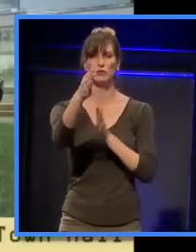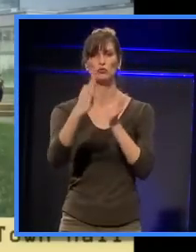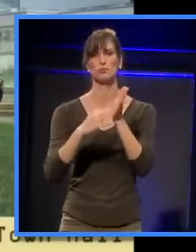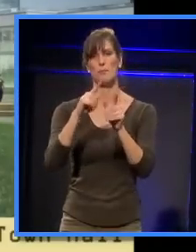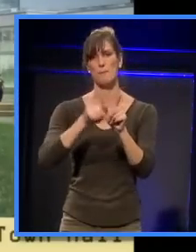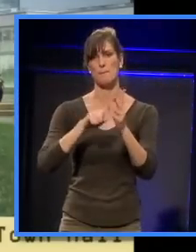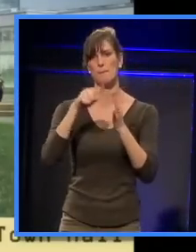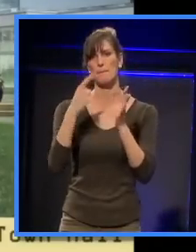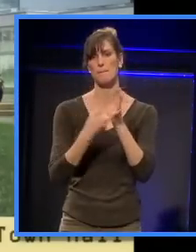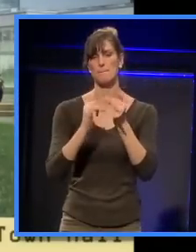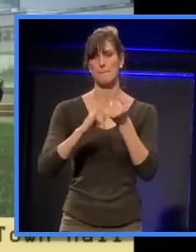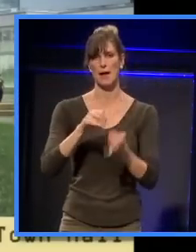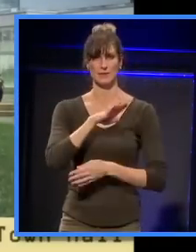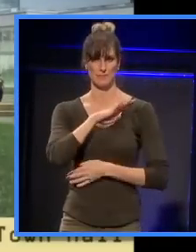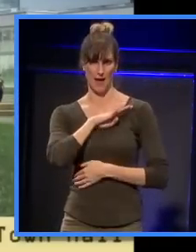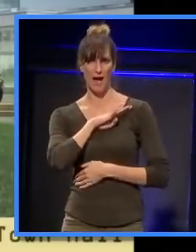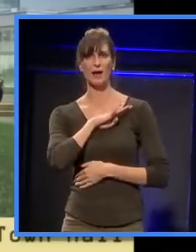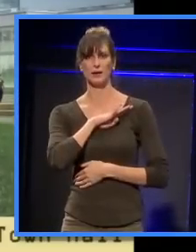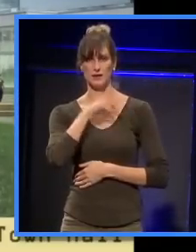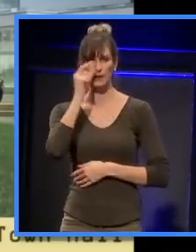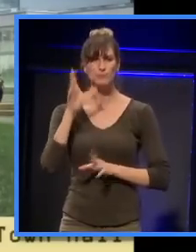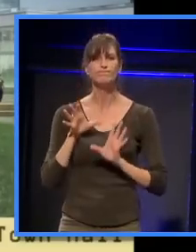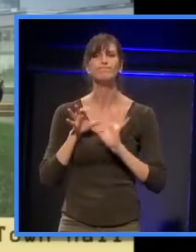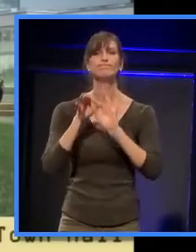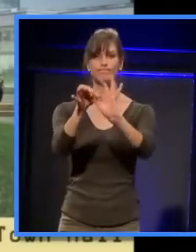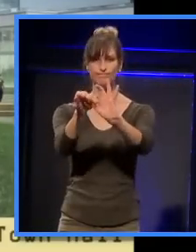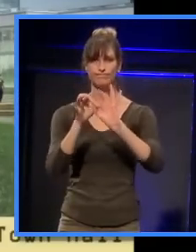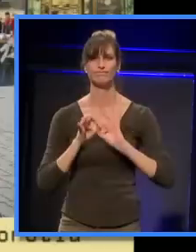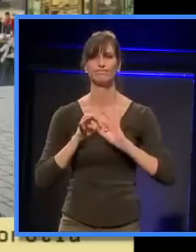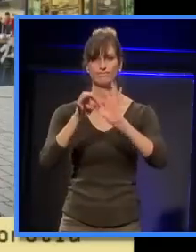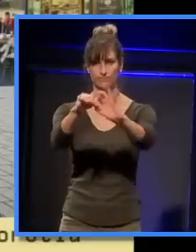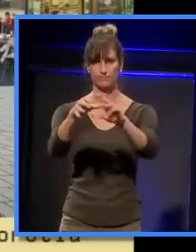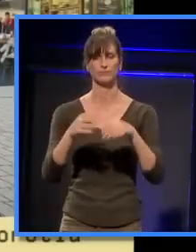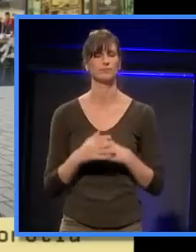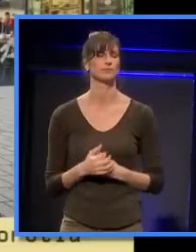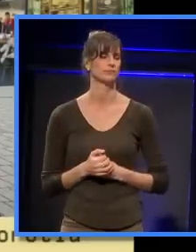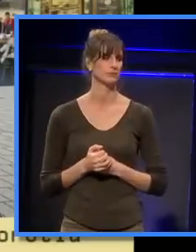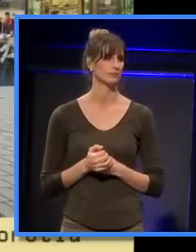great connection right through there, and we actually connect the areas together there.